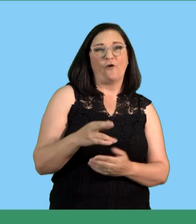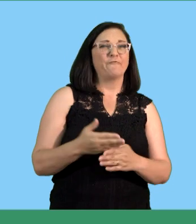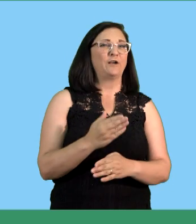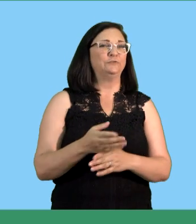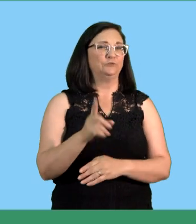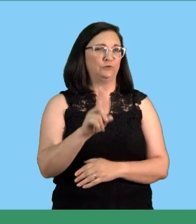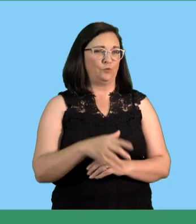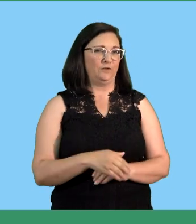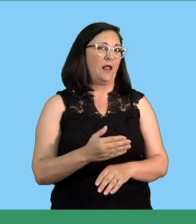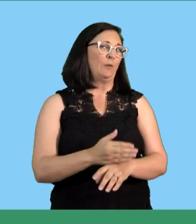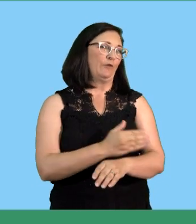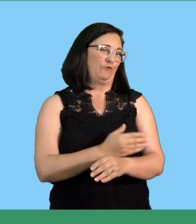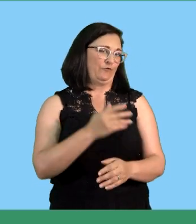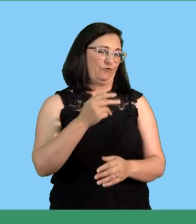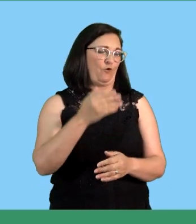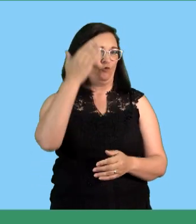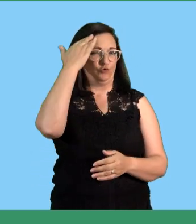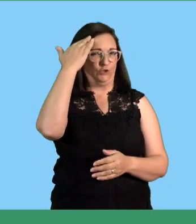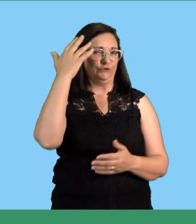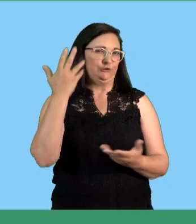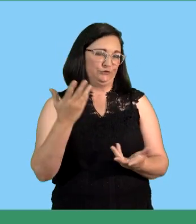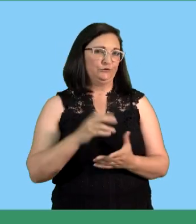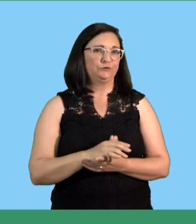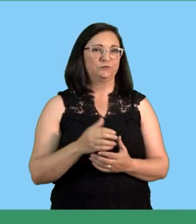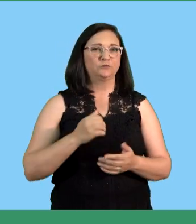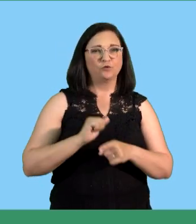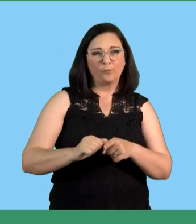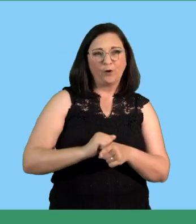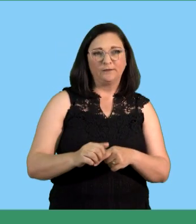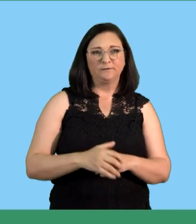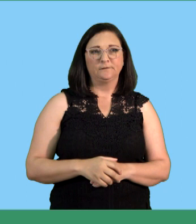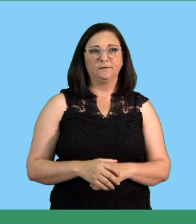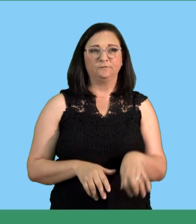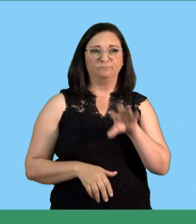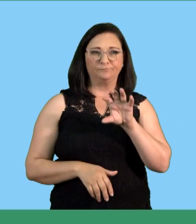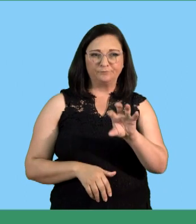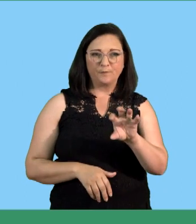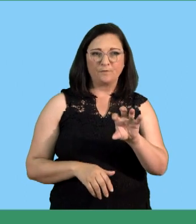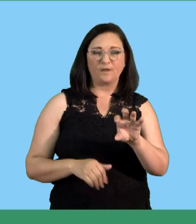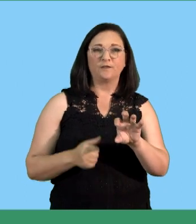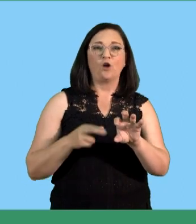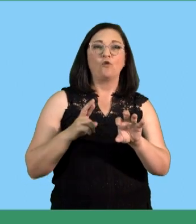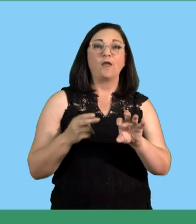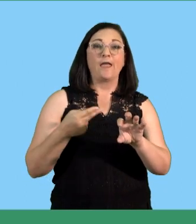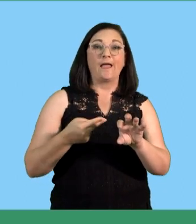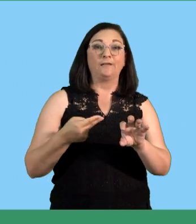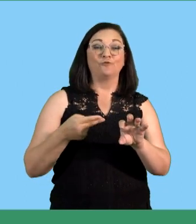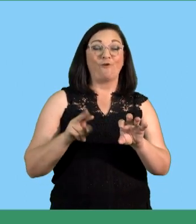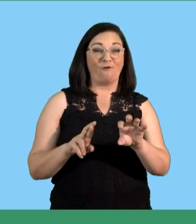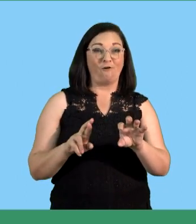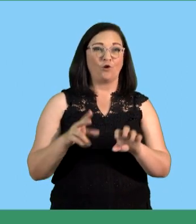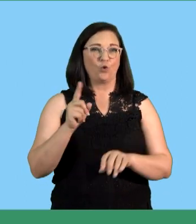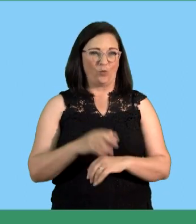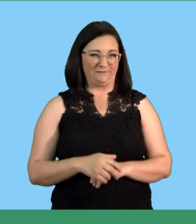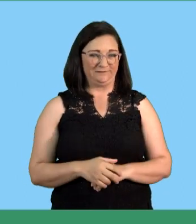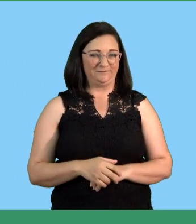a quick pre-knowledge practice identify the aspects of the human resource function in these are those aspects that you